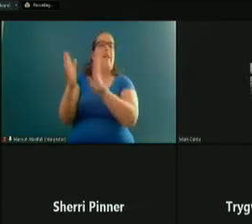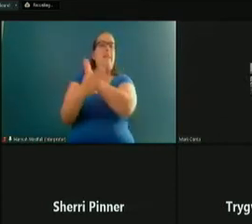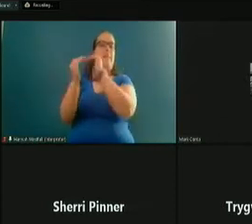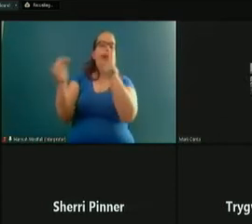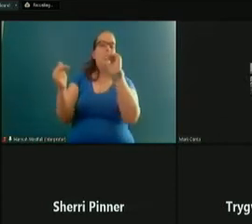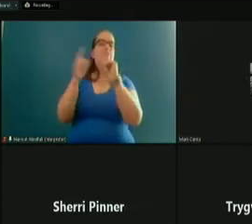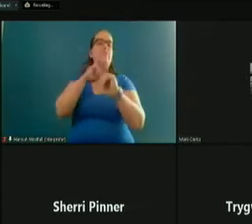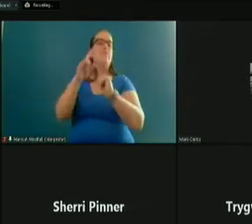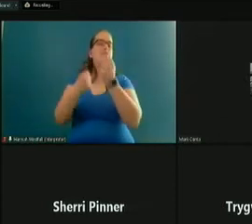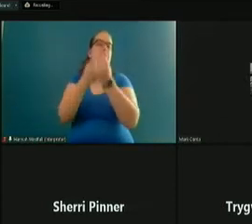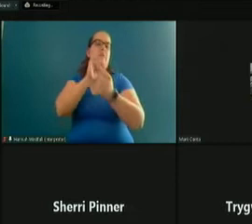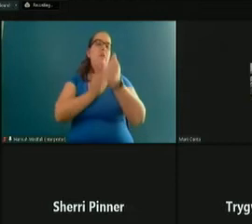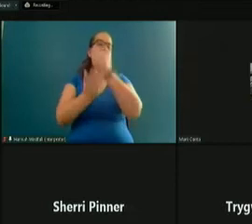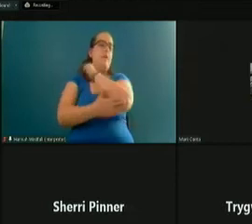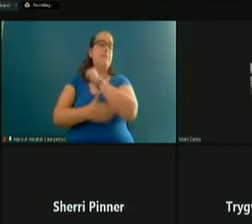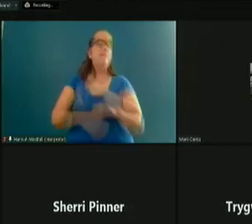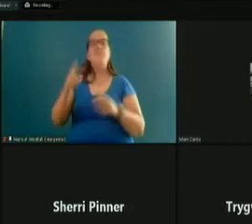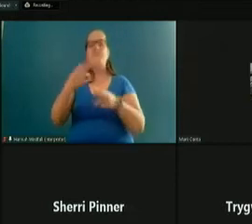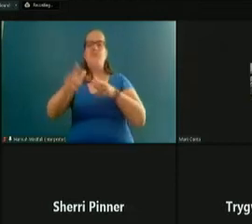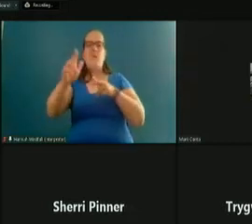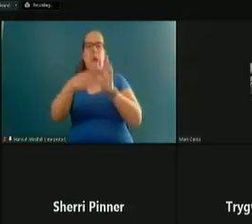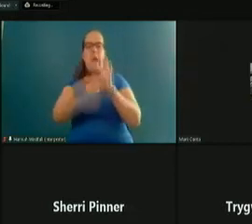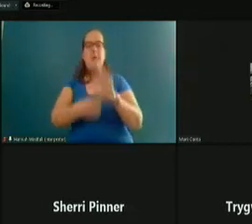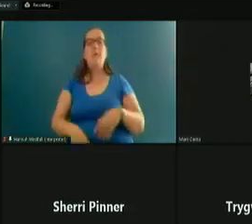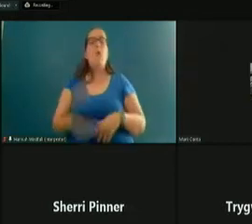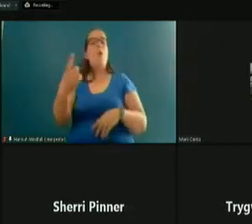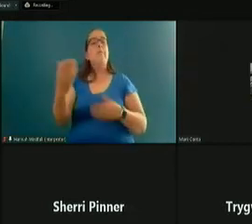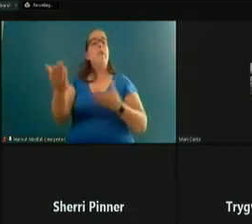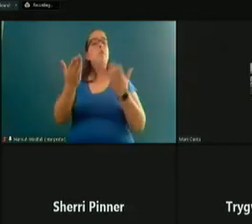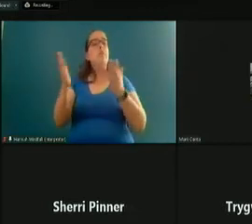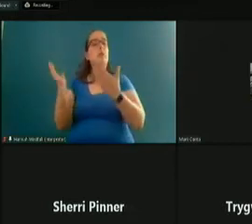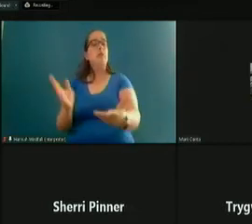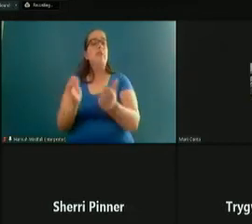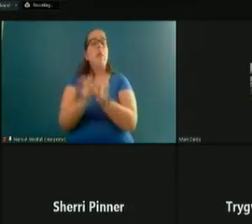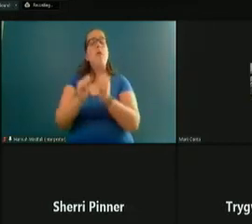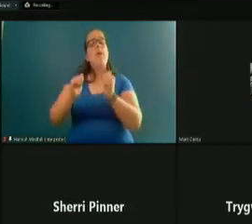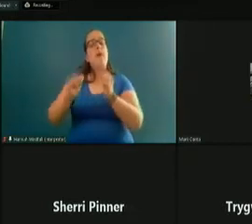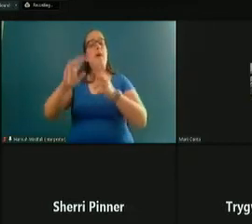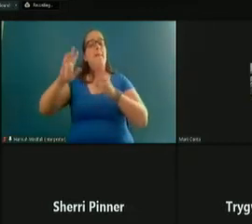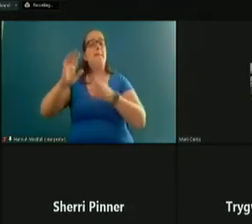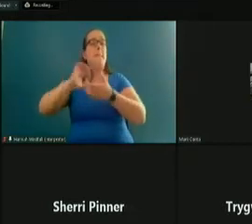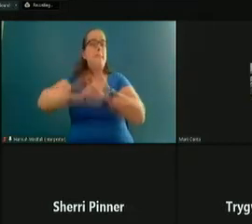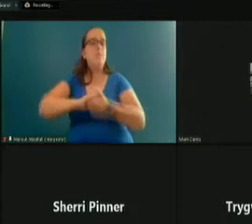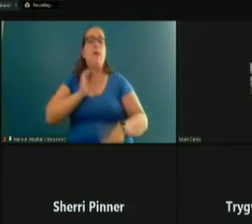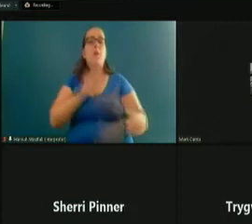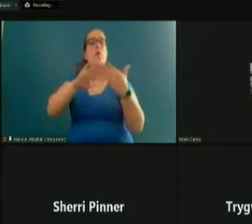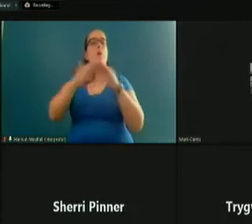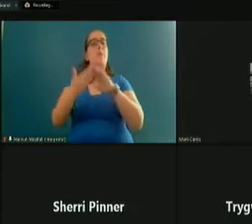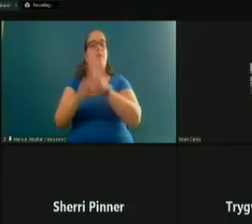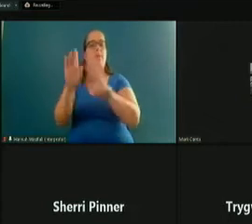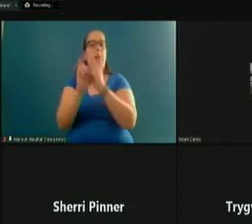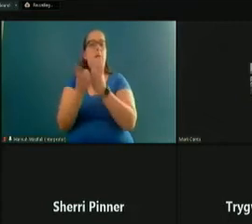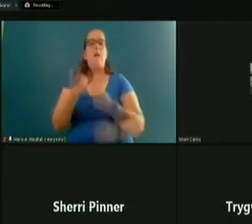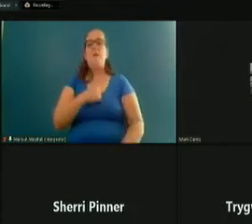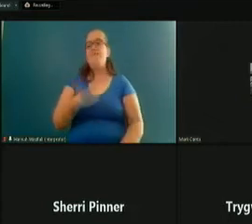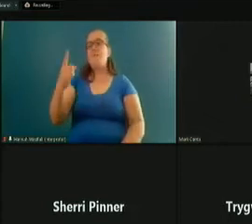just a couple of brief examples, one with service delivery with partnerships. In our community development department, we are a one-stop